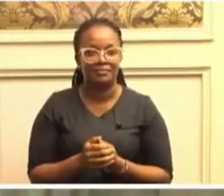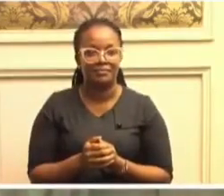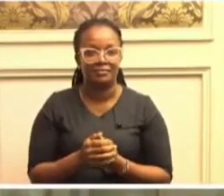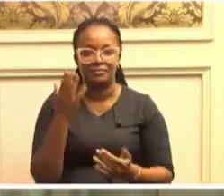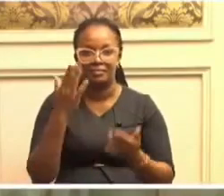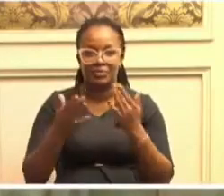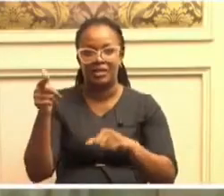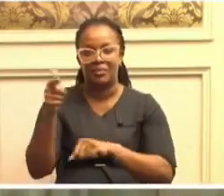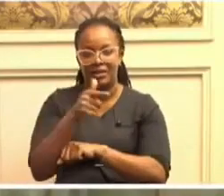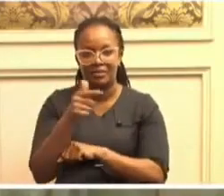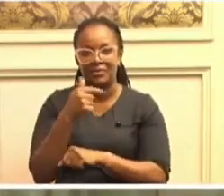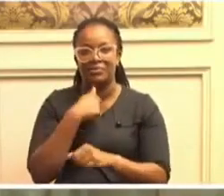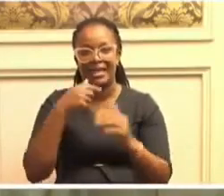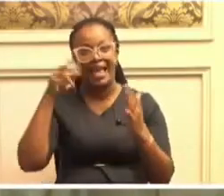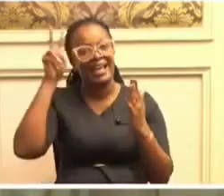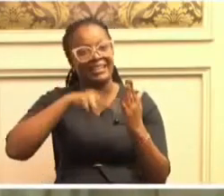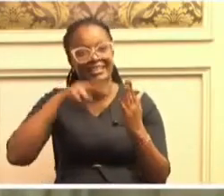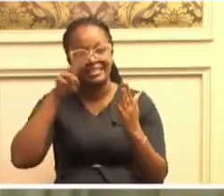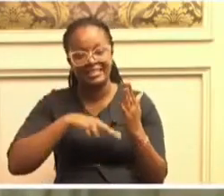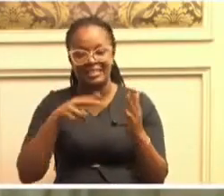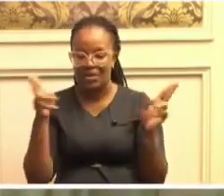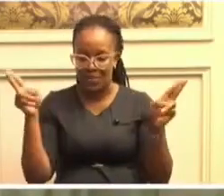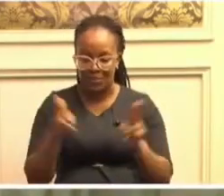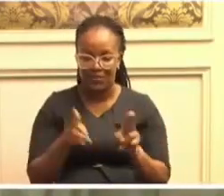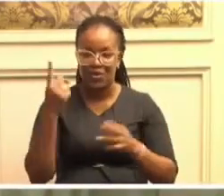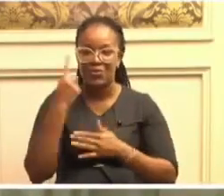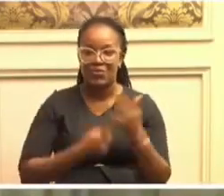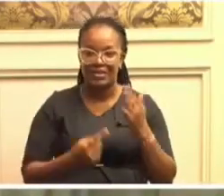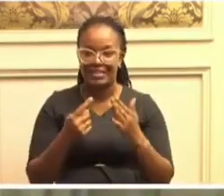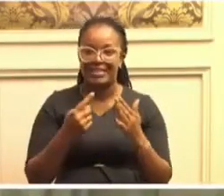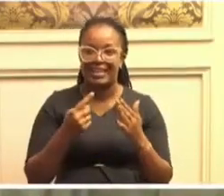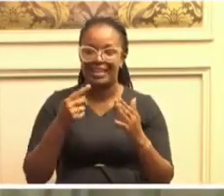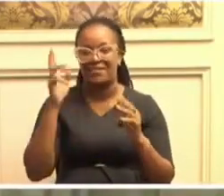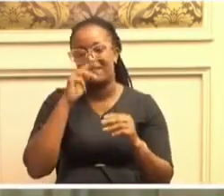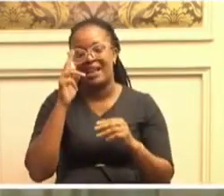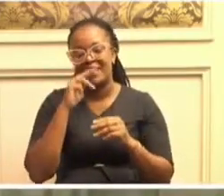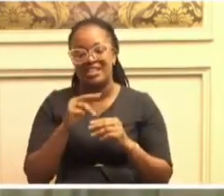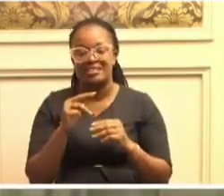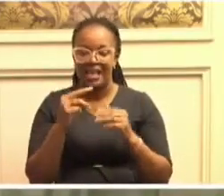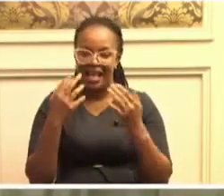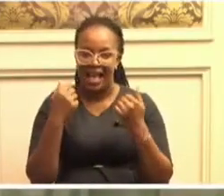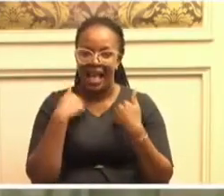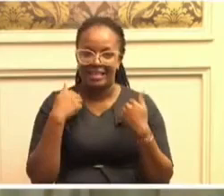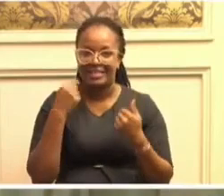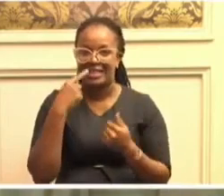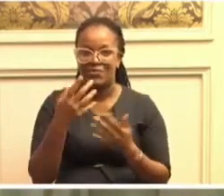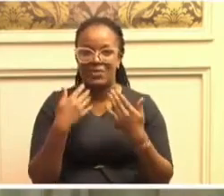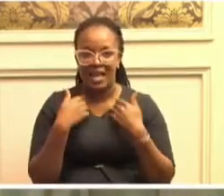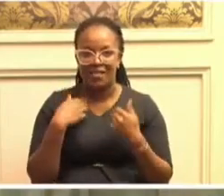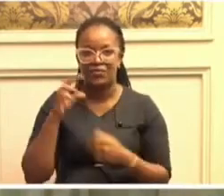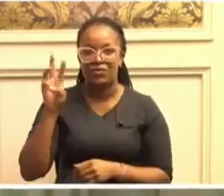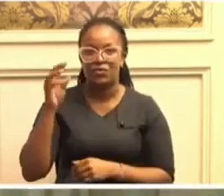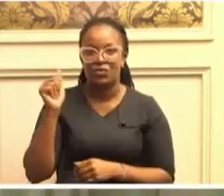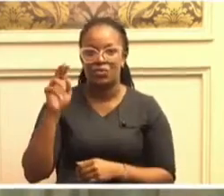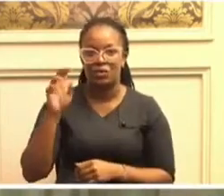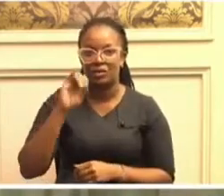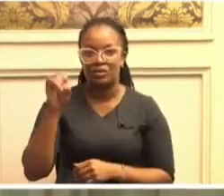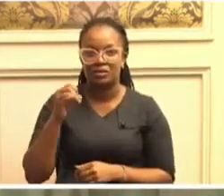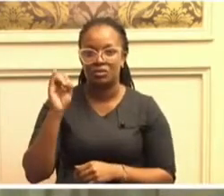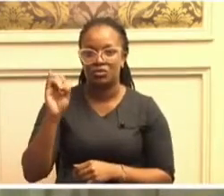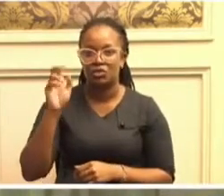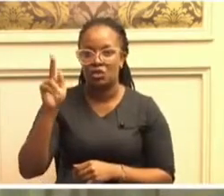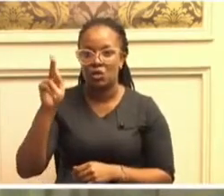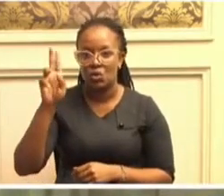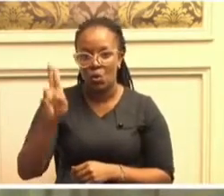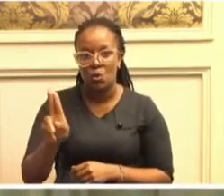Let me just read in brief what it says. Now, Wanjiku, I think, I don't know who Wanjiku is